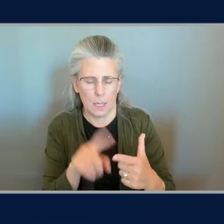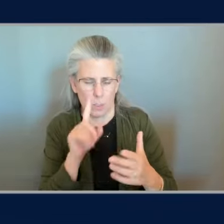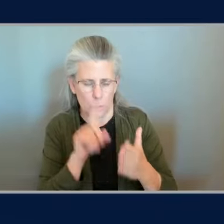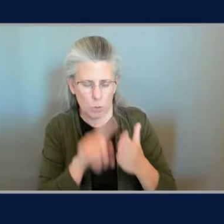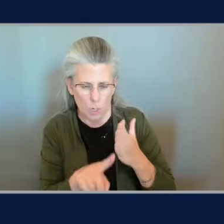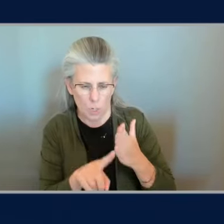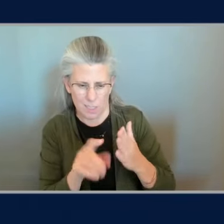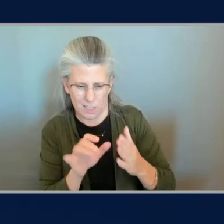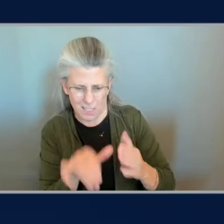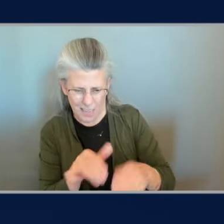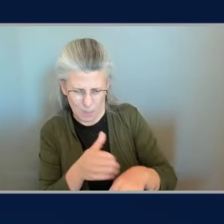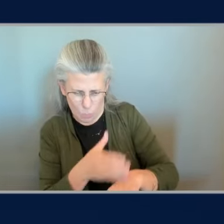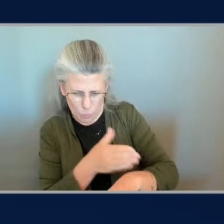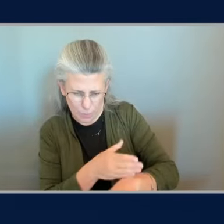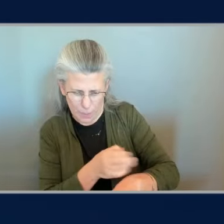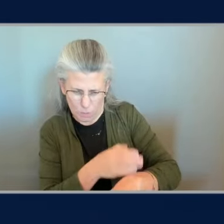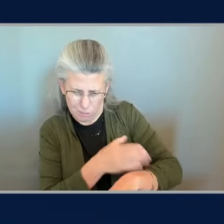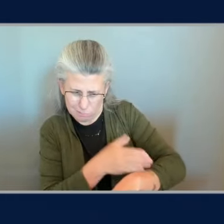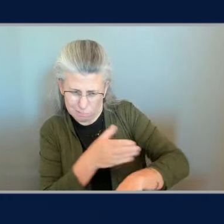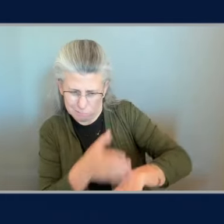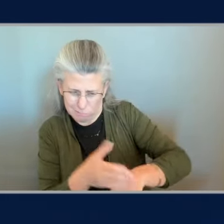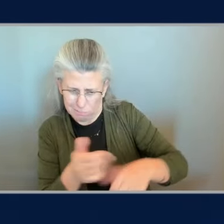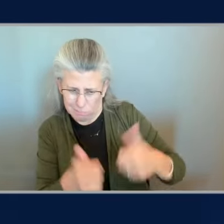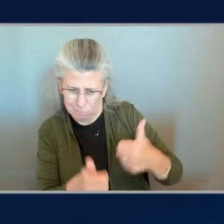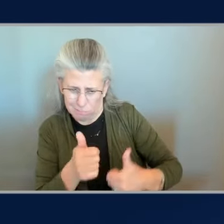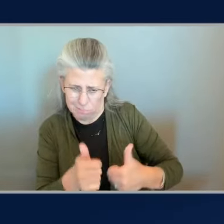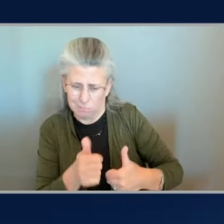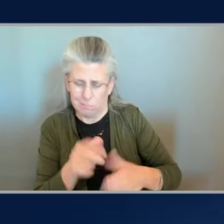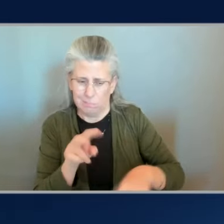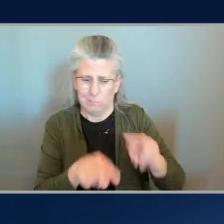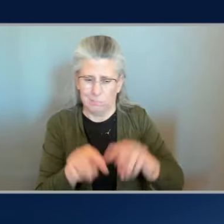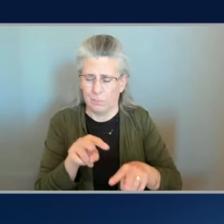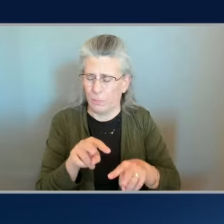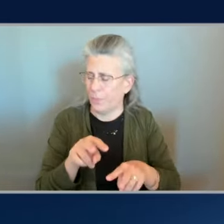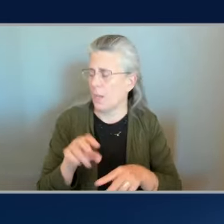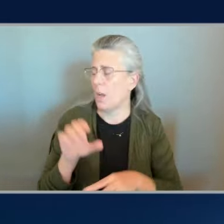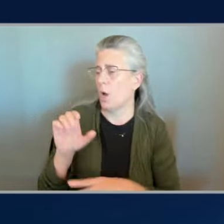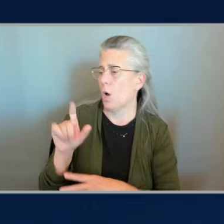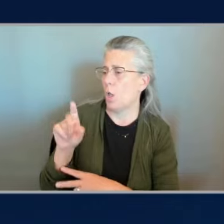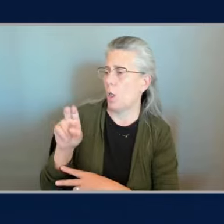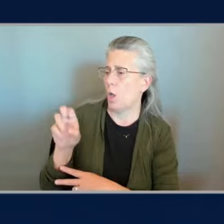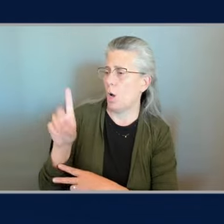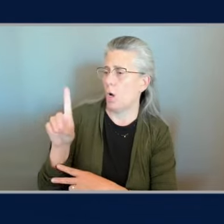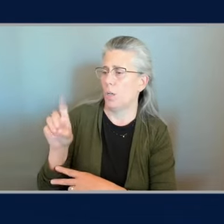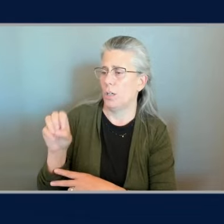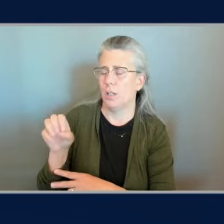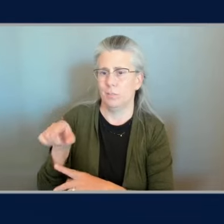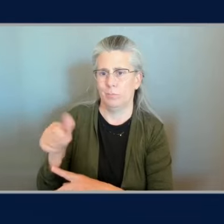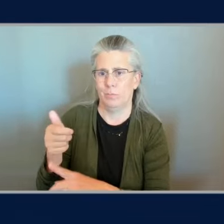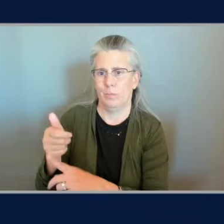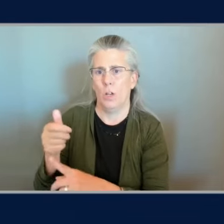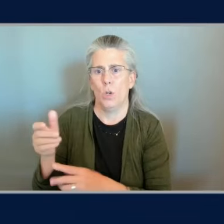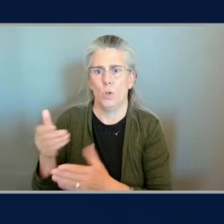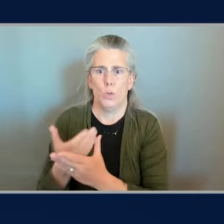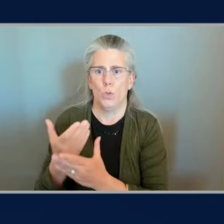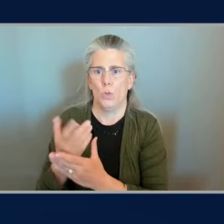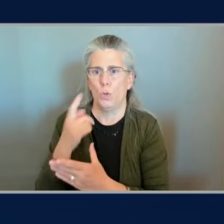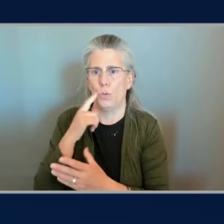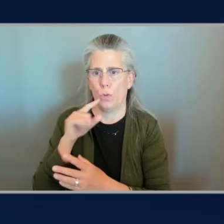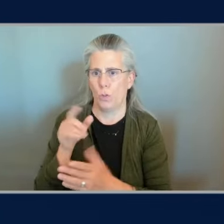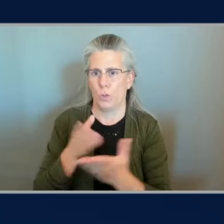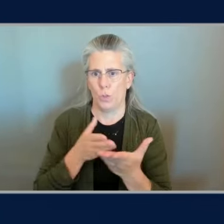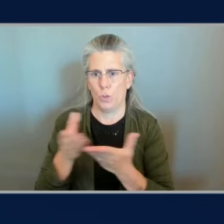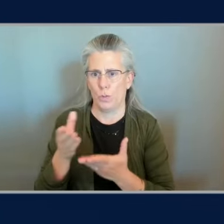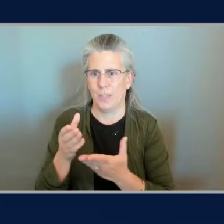days and and and claude was was really so new to the to the service that you know we were even going to the experts and they were saying